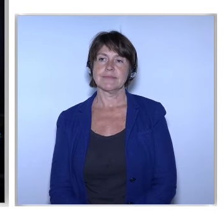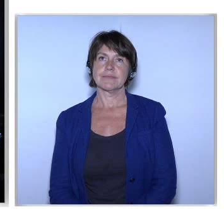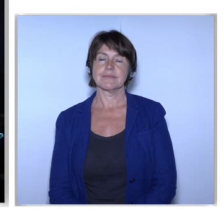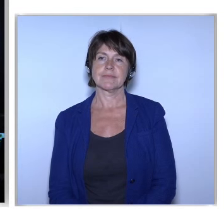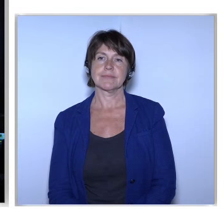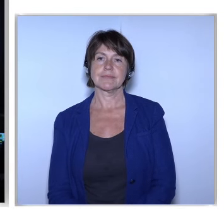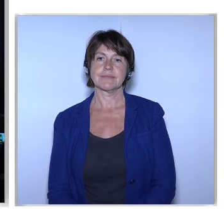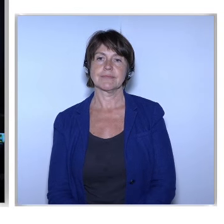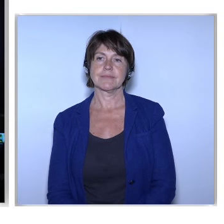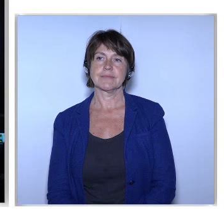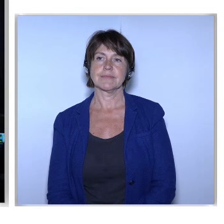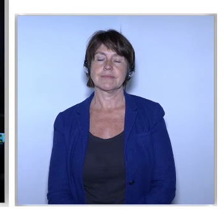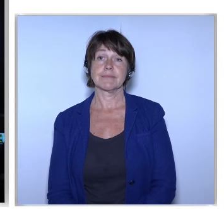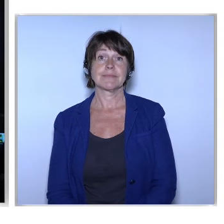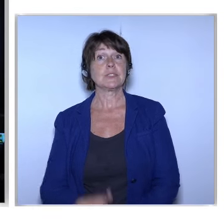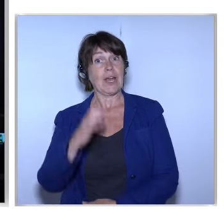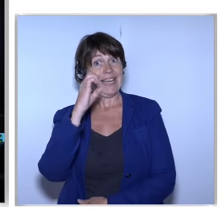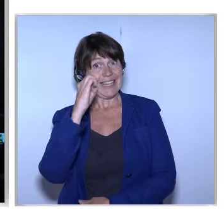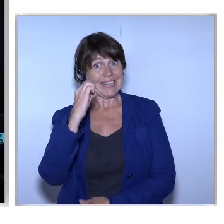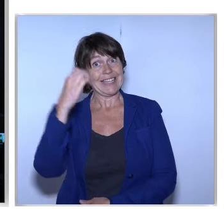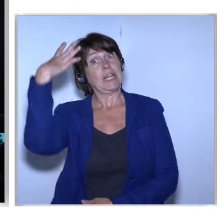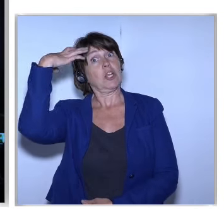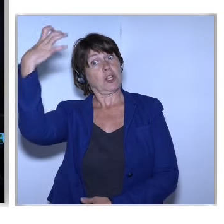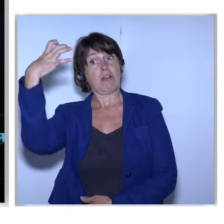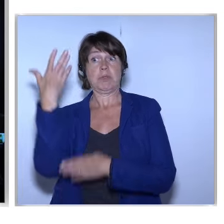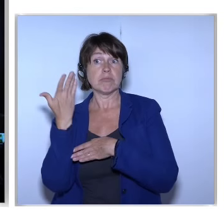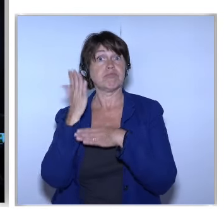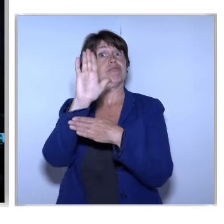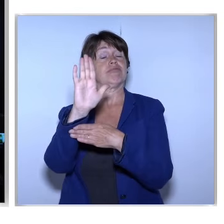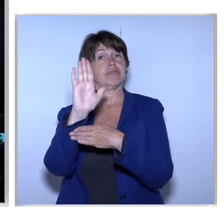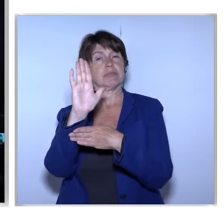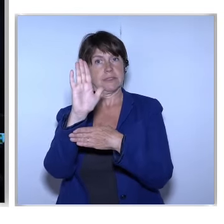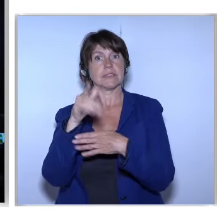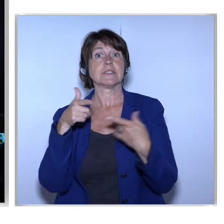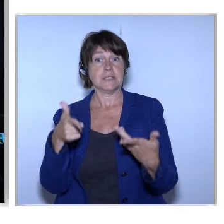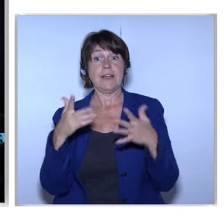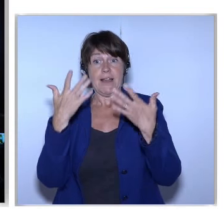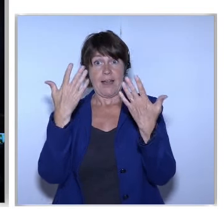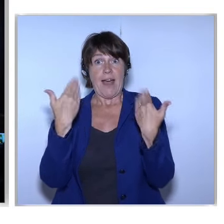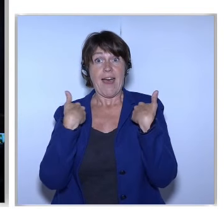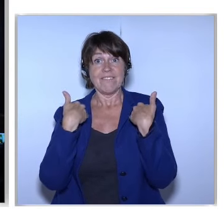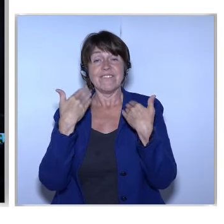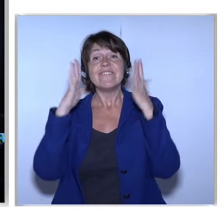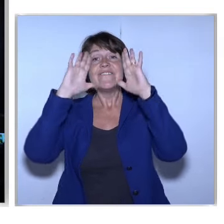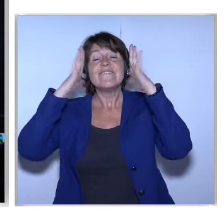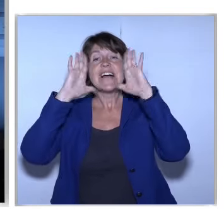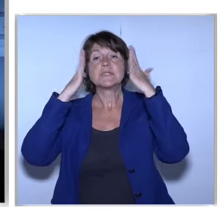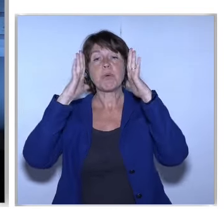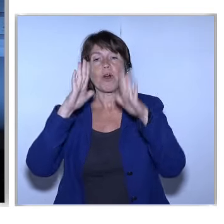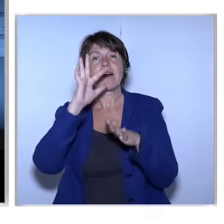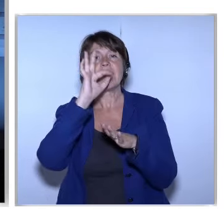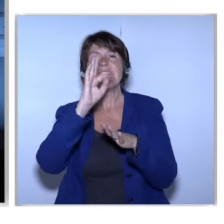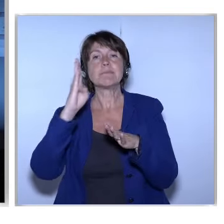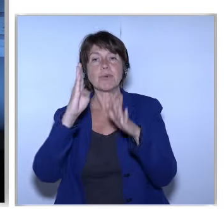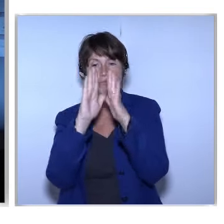So, e-government ambassadors, ladies and gentlemen, they have a Facebook page. And I think you're very good at the internet,